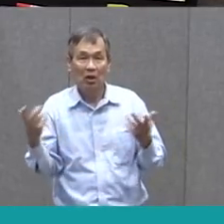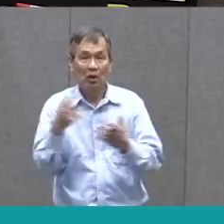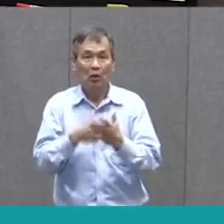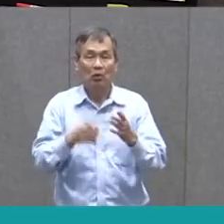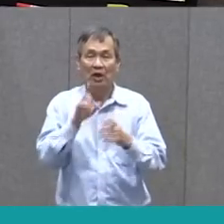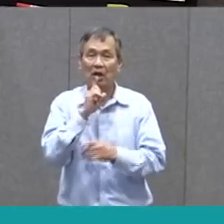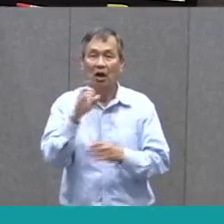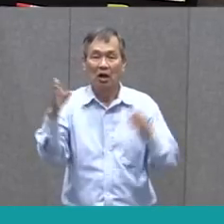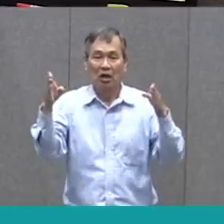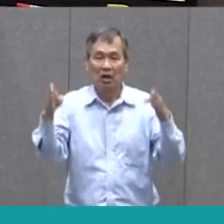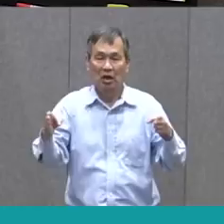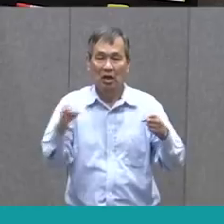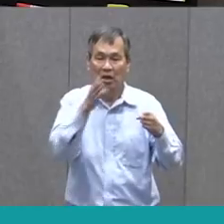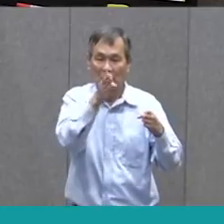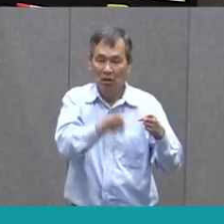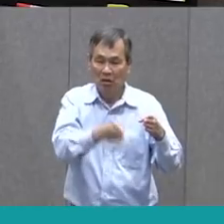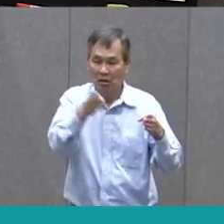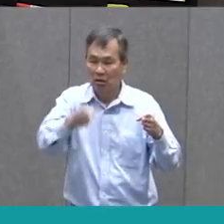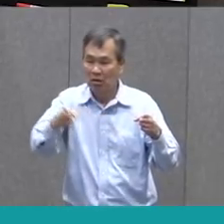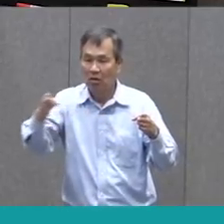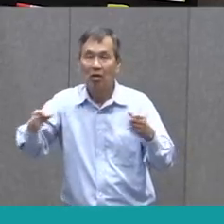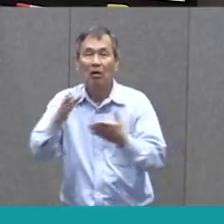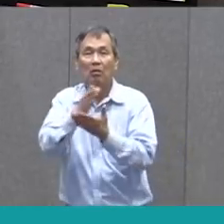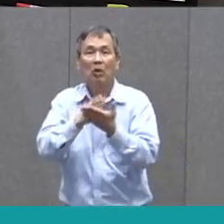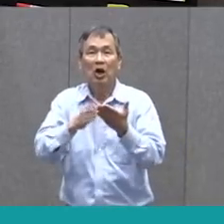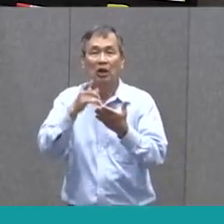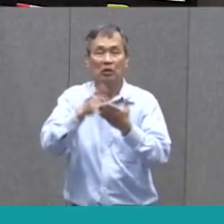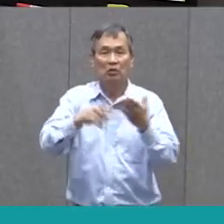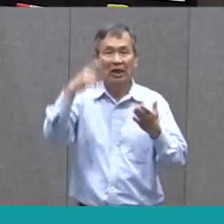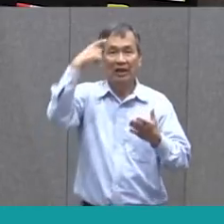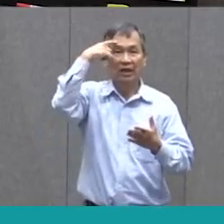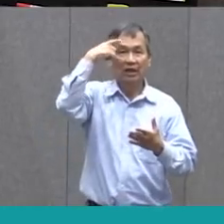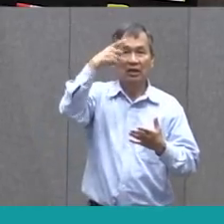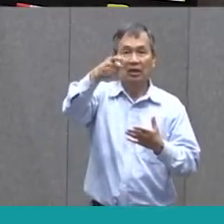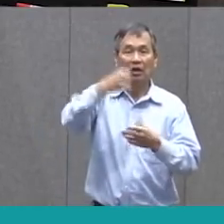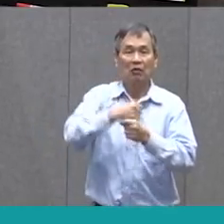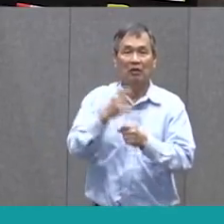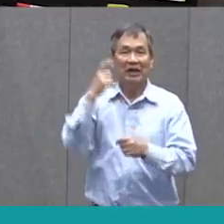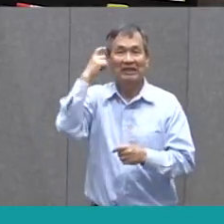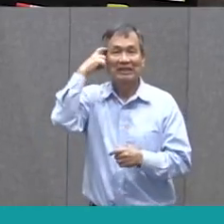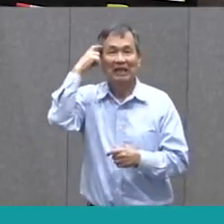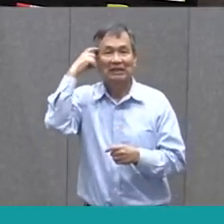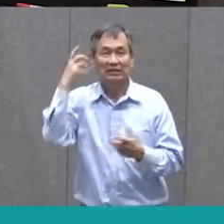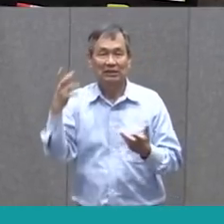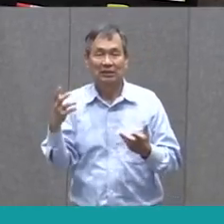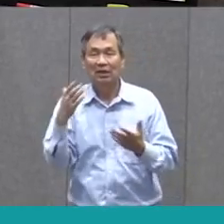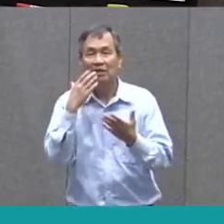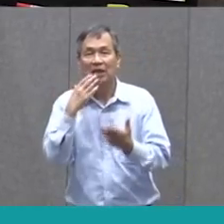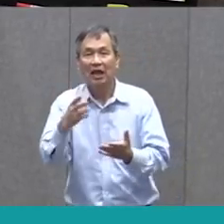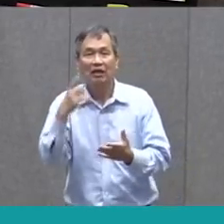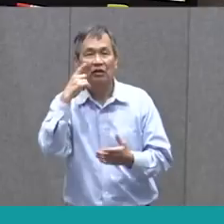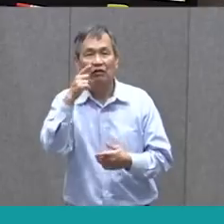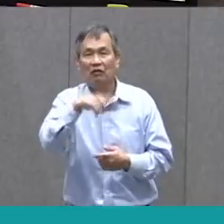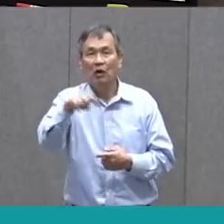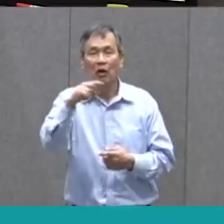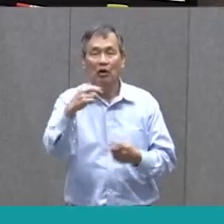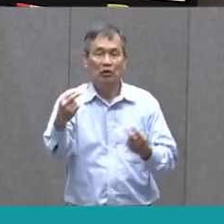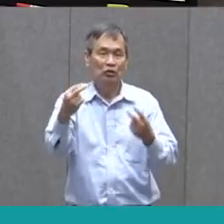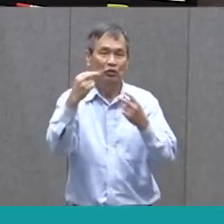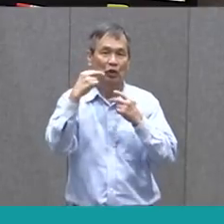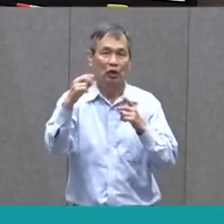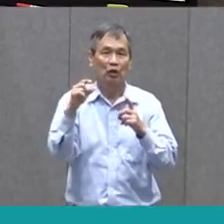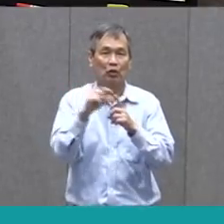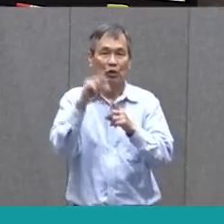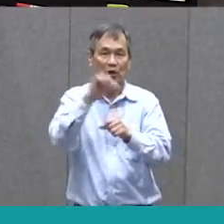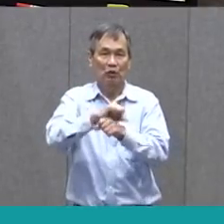parts? What can I sound out and think? What makes sense? What Thank you for coming and joining me for Word Work